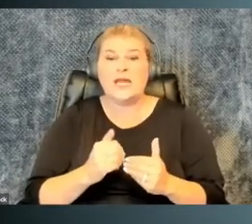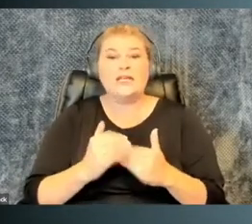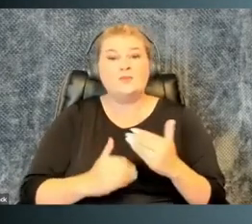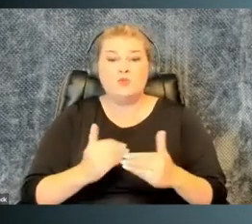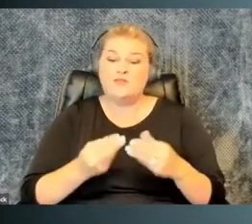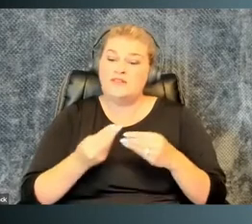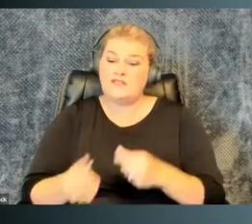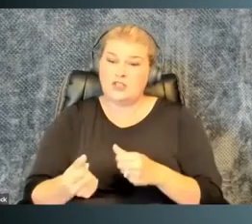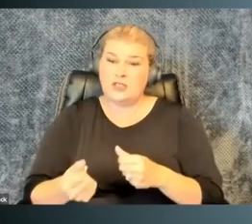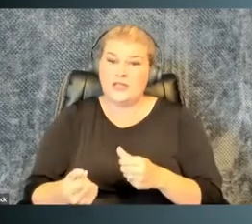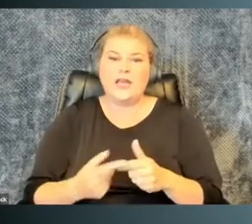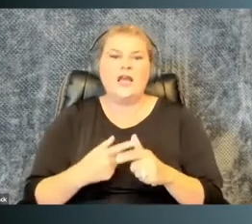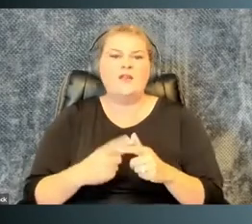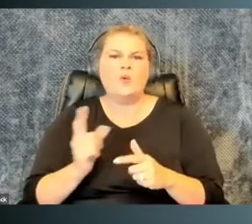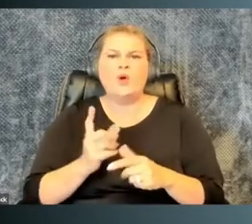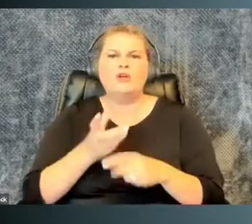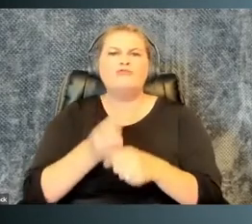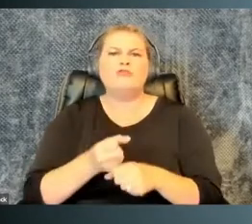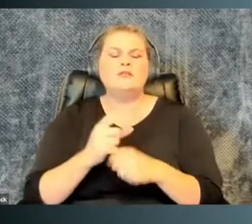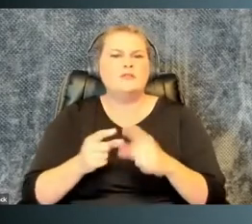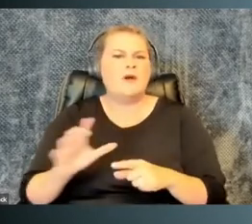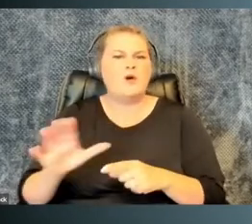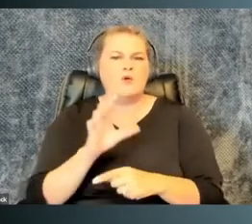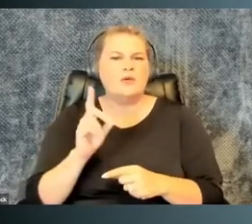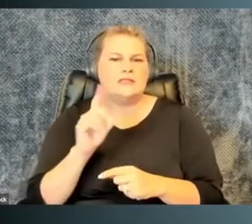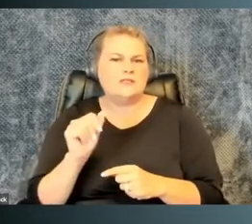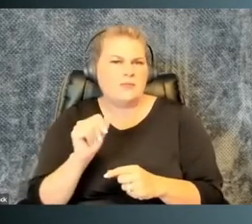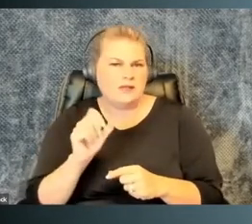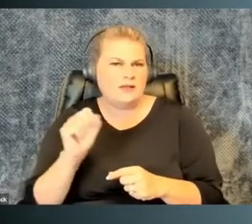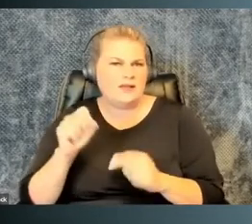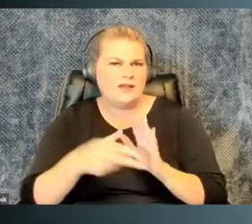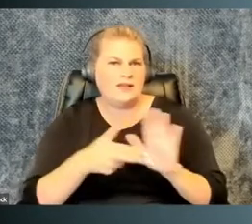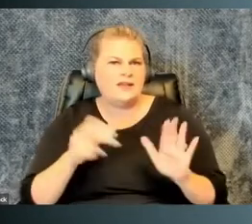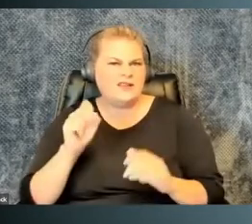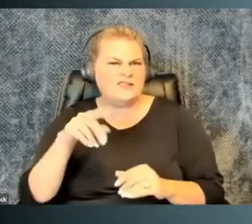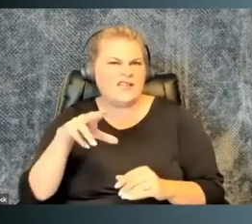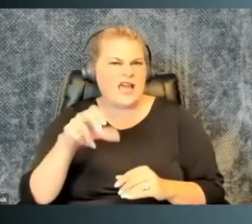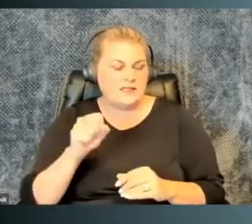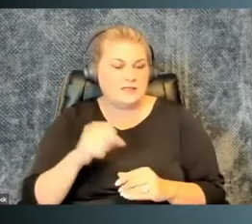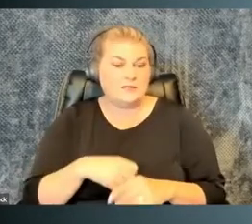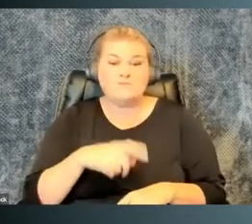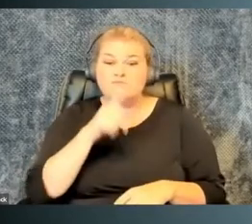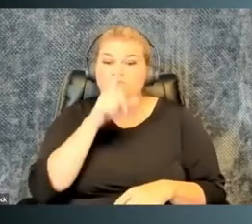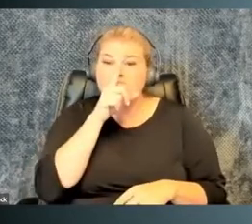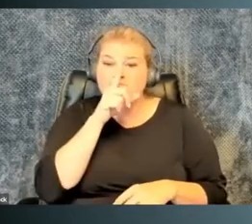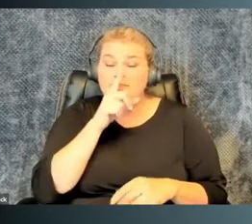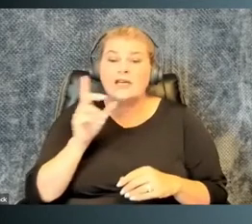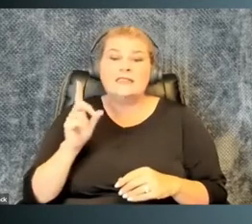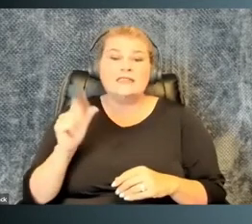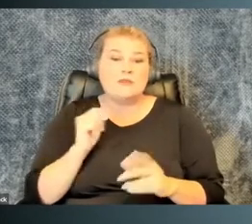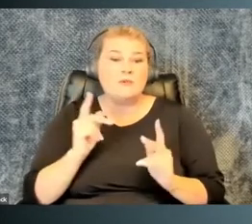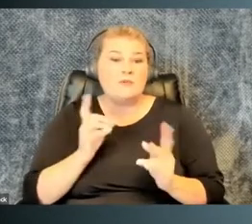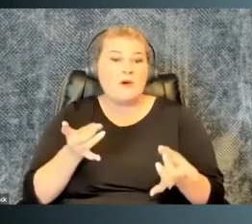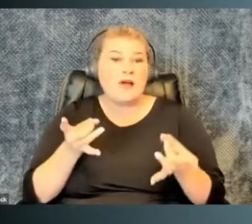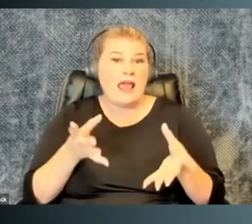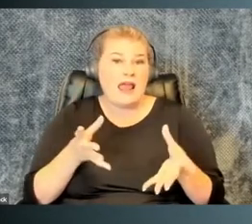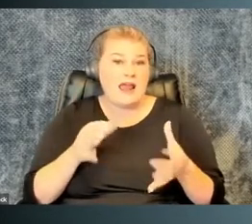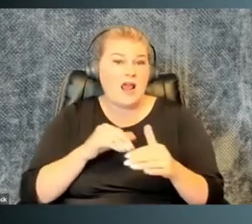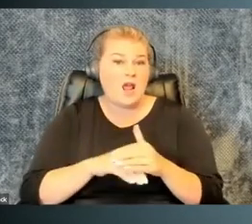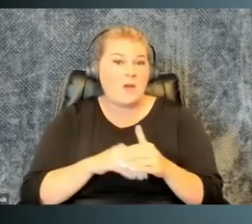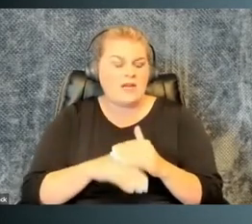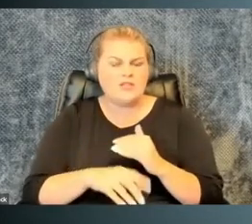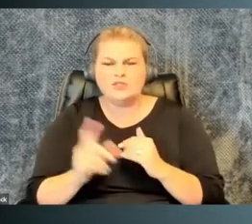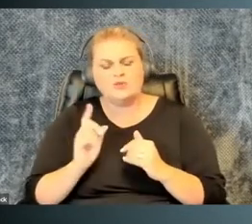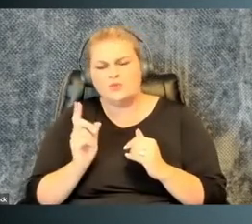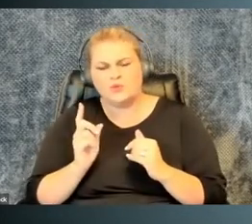gone well, has moved efficiently, and where you are trusted about your disability status. This doesn't mean that disabled